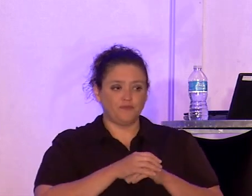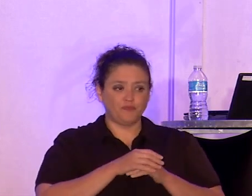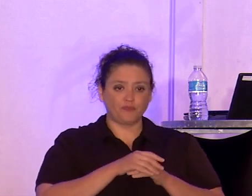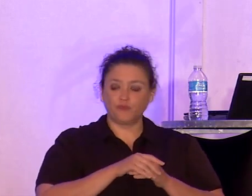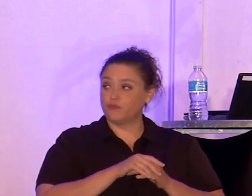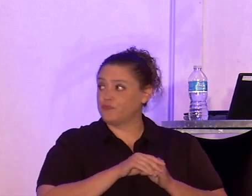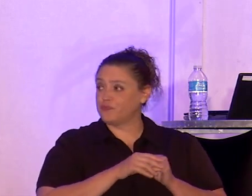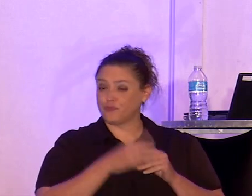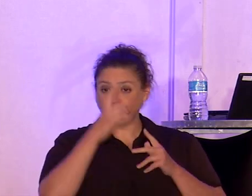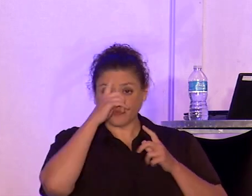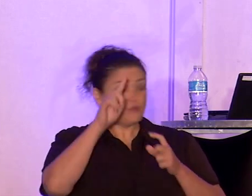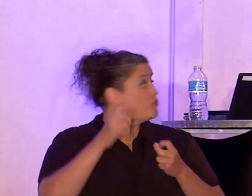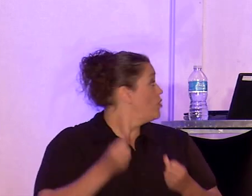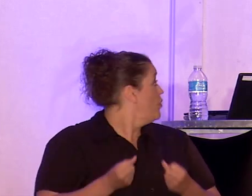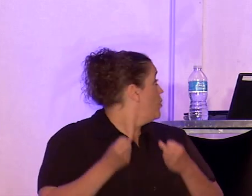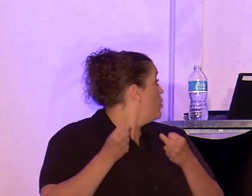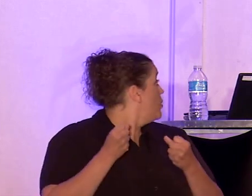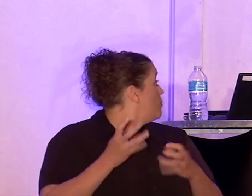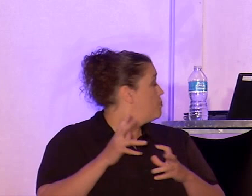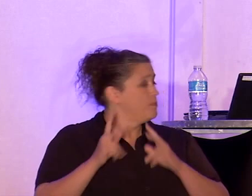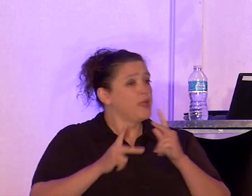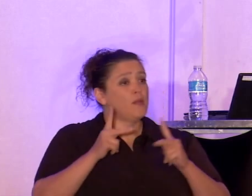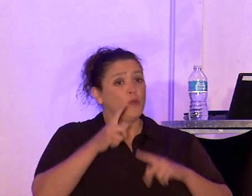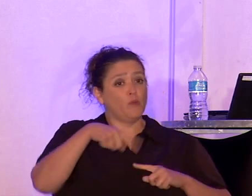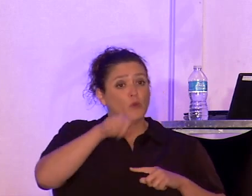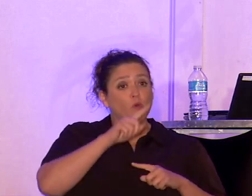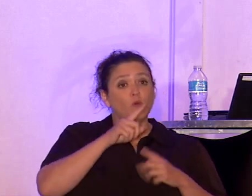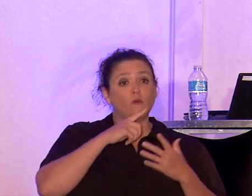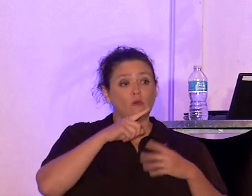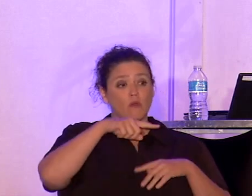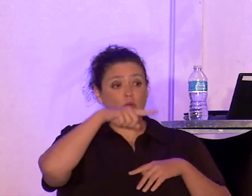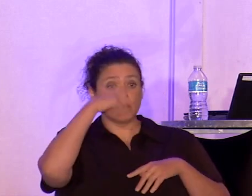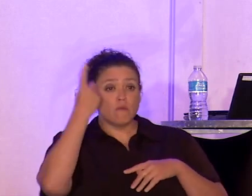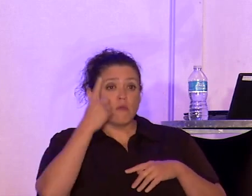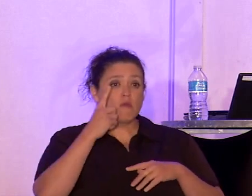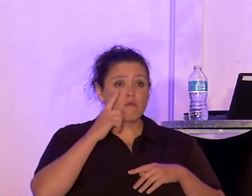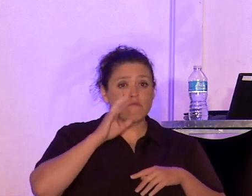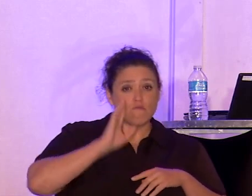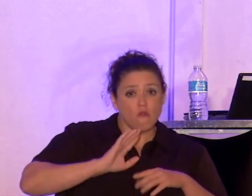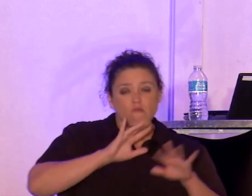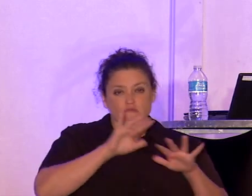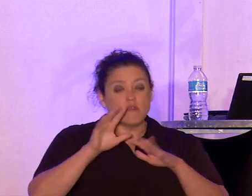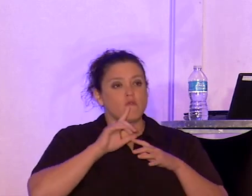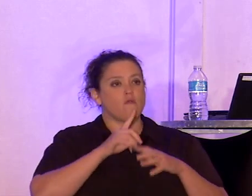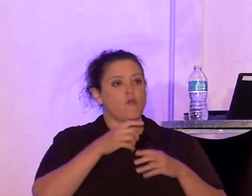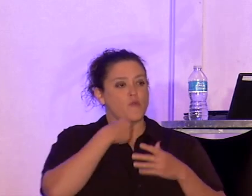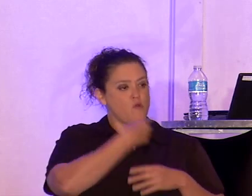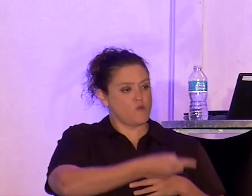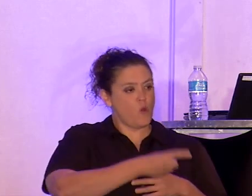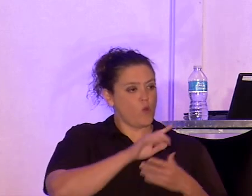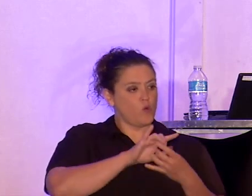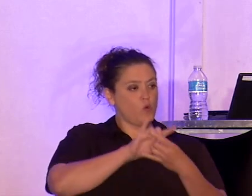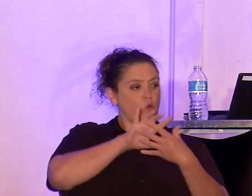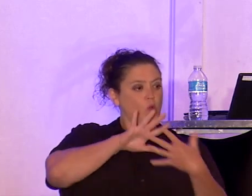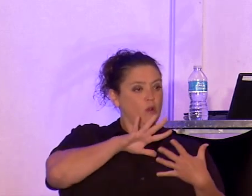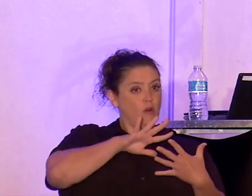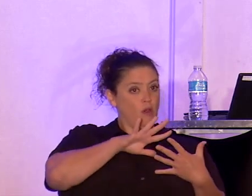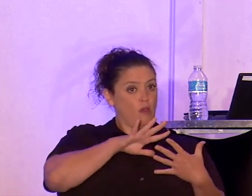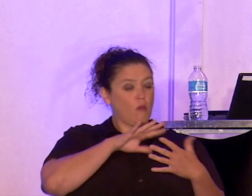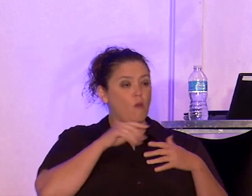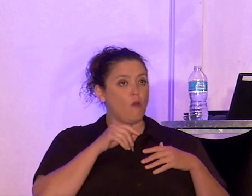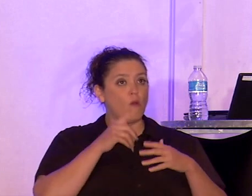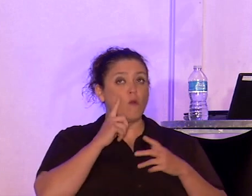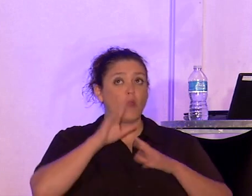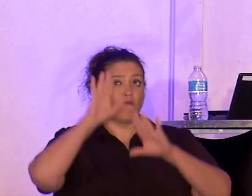for many people of color who are being exhorted to let go and let God by their pastors,